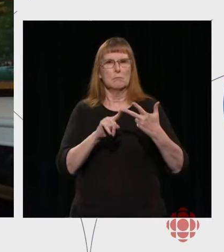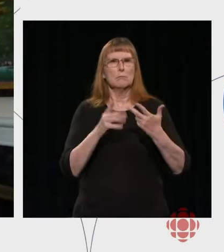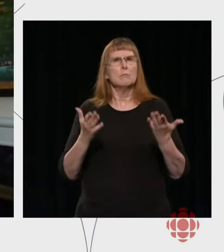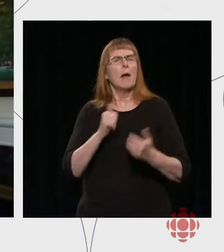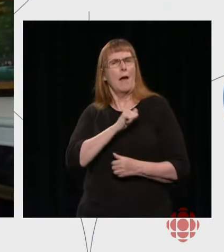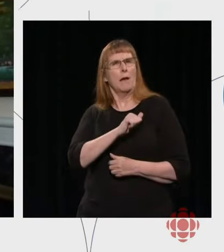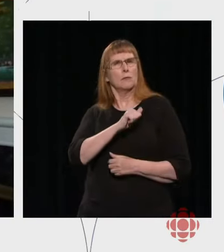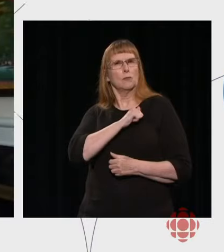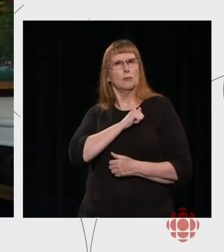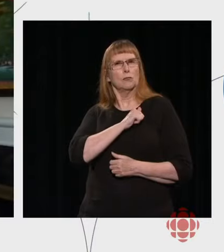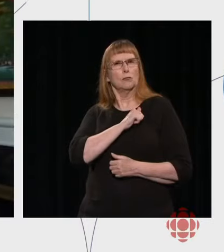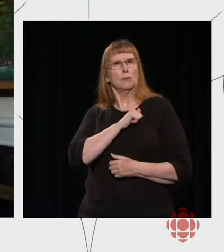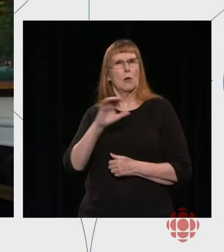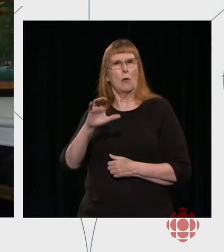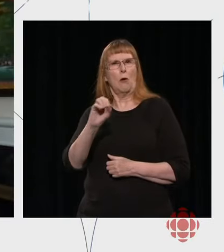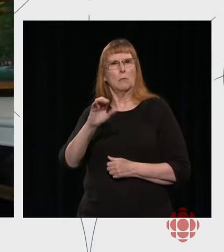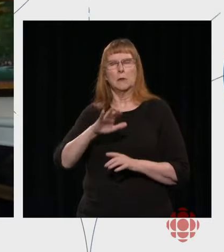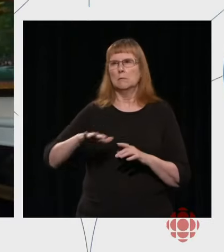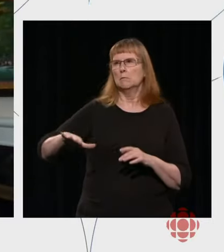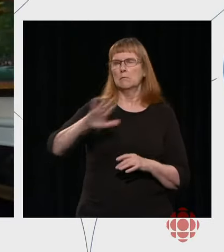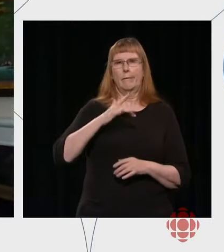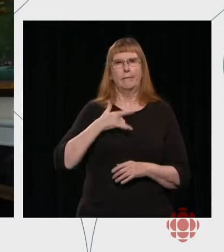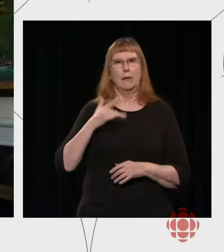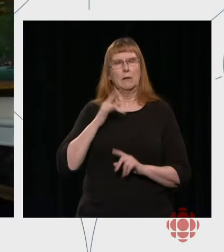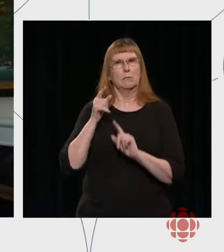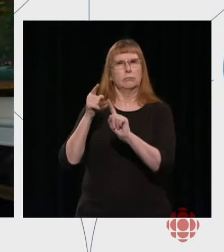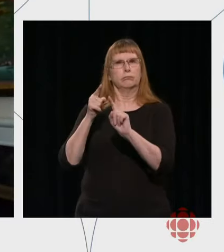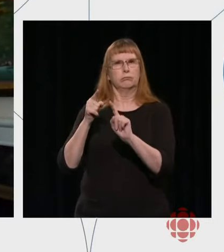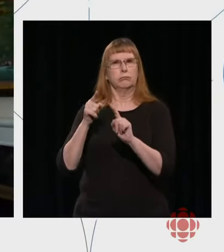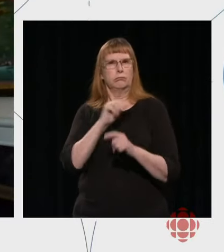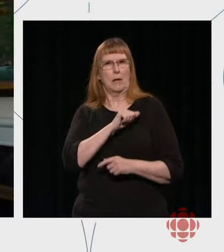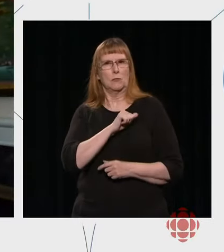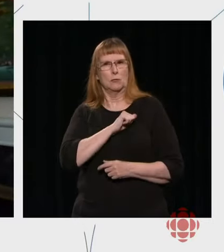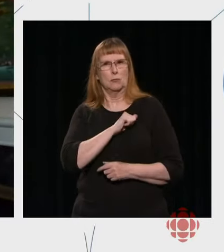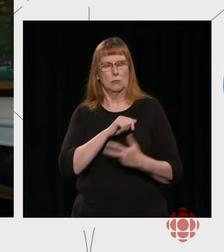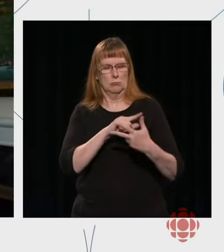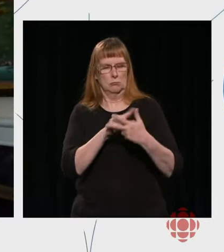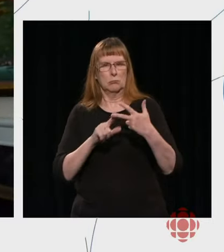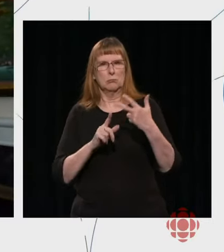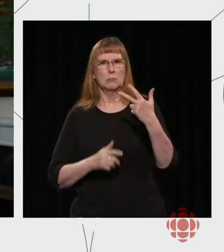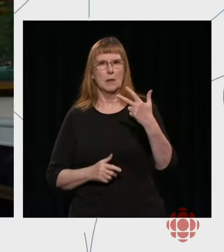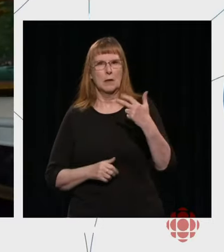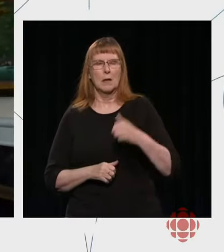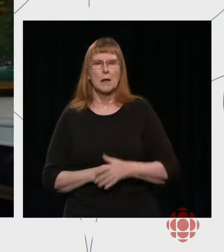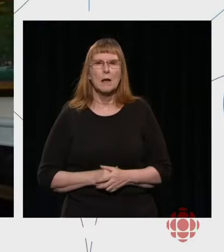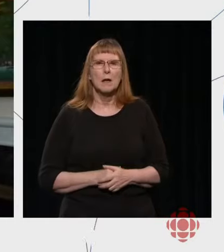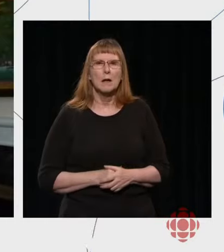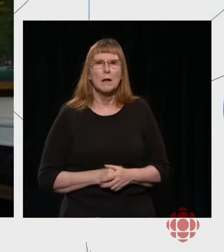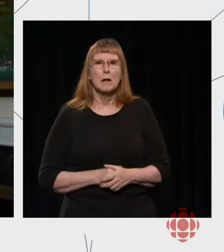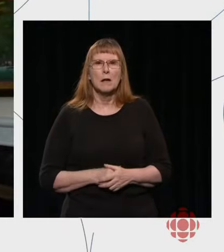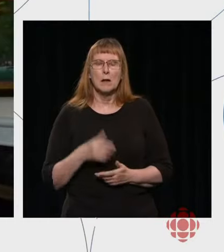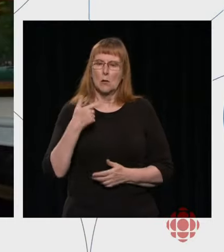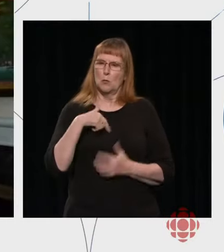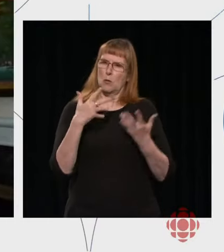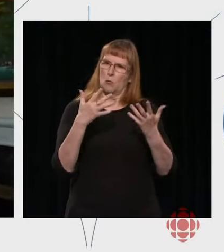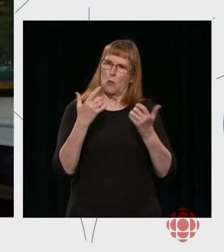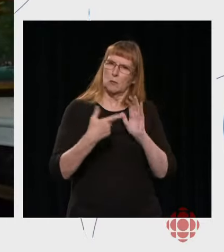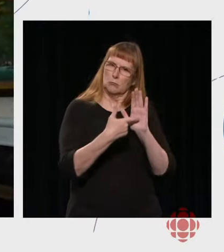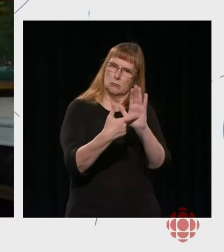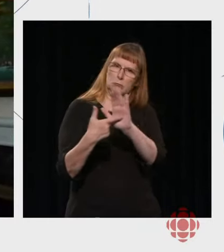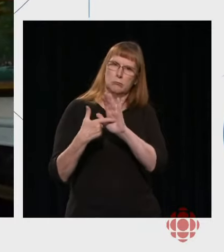new strategic plan, one of the top priorities, top five priorities, was to reflect Canada as it is today.